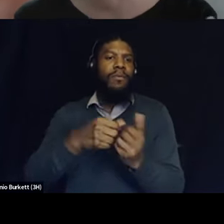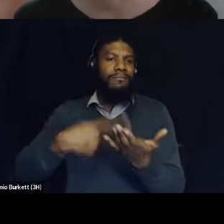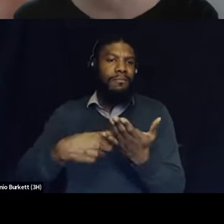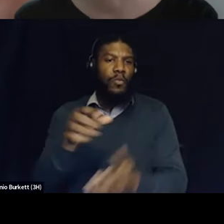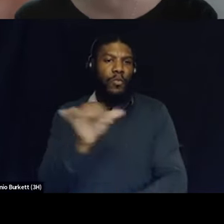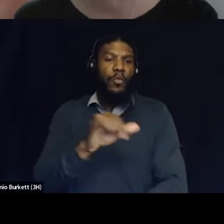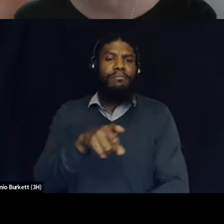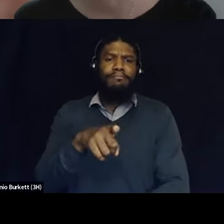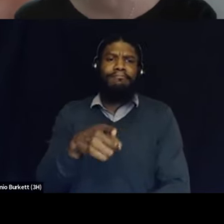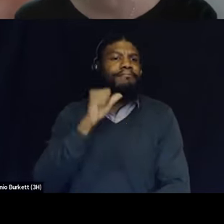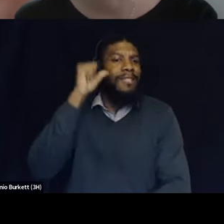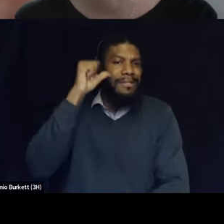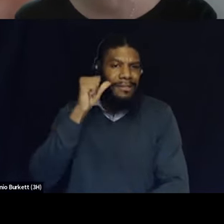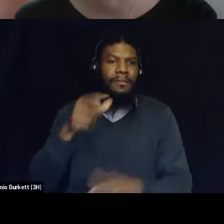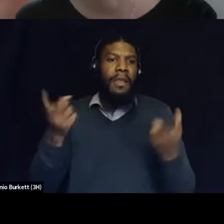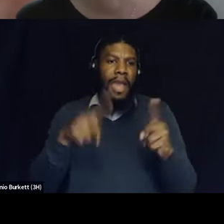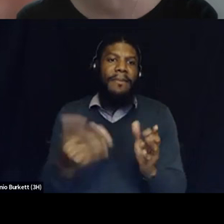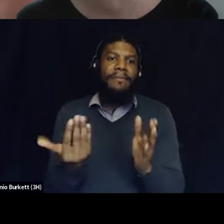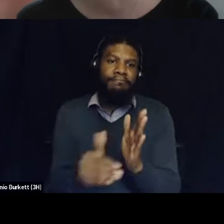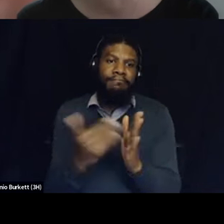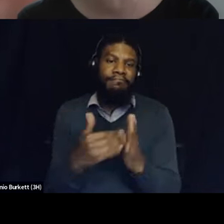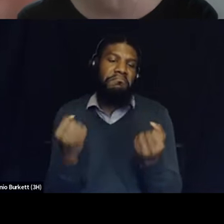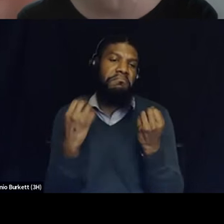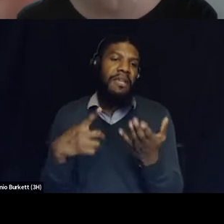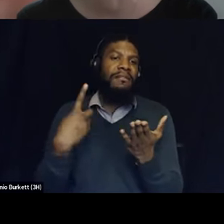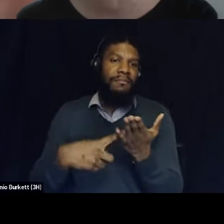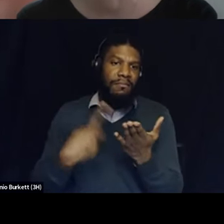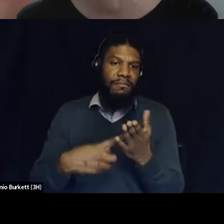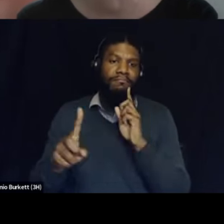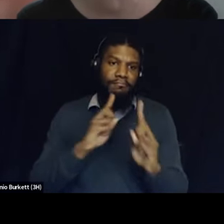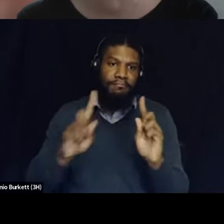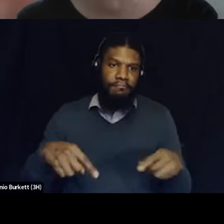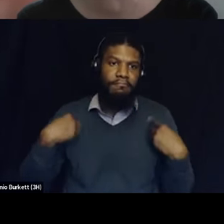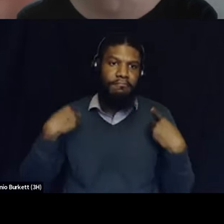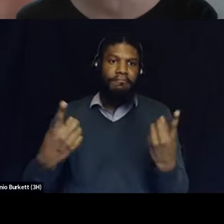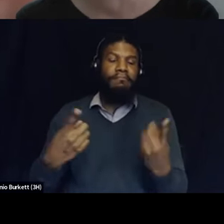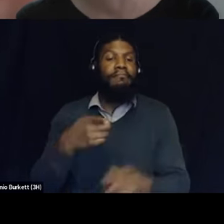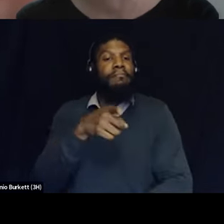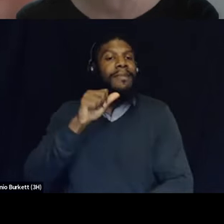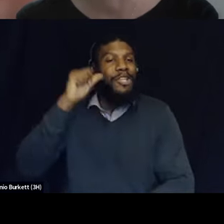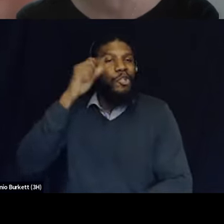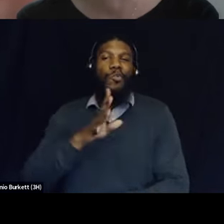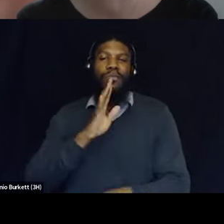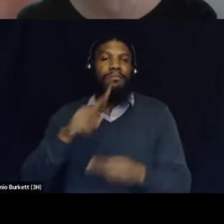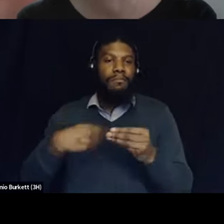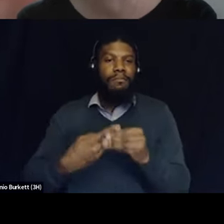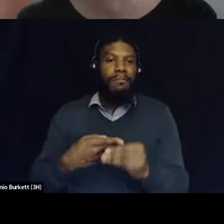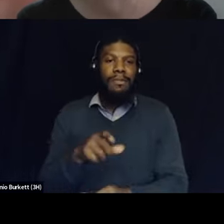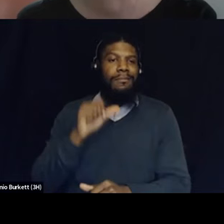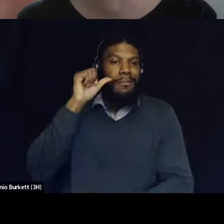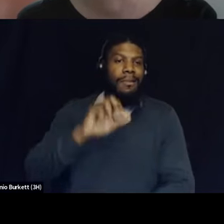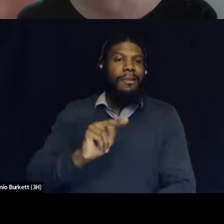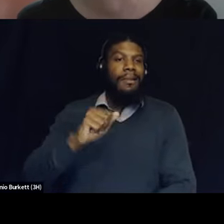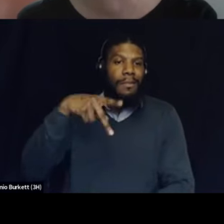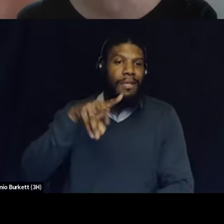it's come up a lot in many of our conversations but you know you were speaking on it again yesterday at the napw and national association